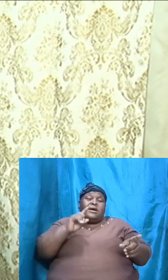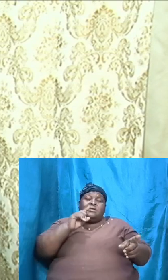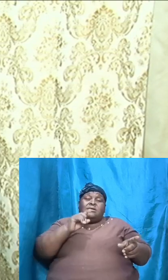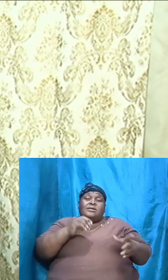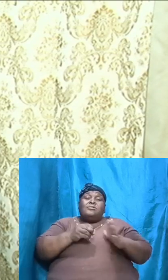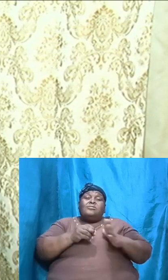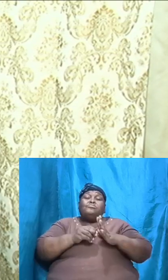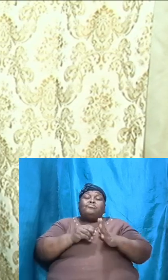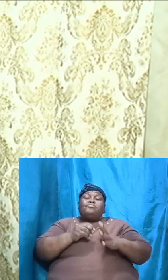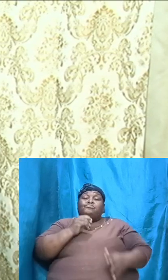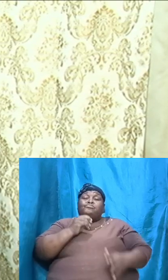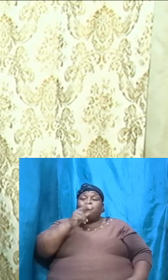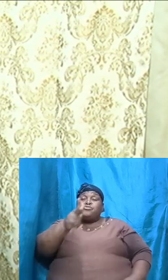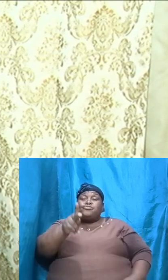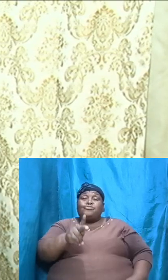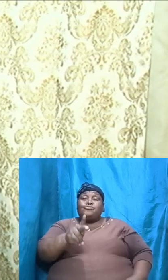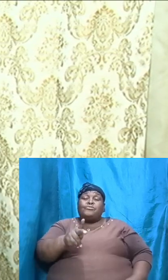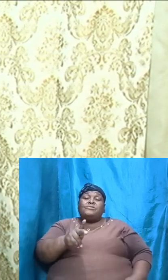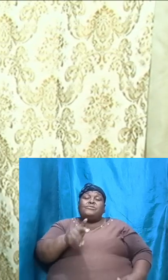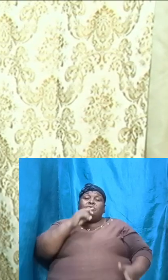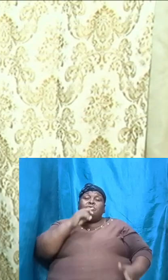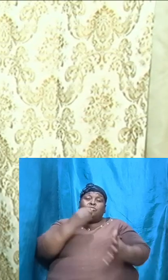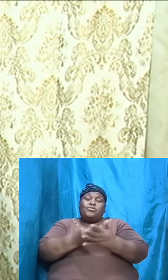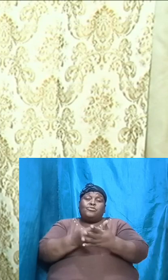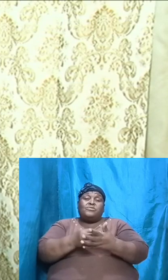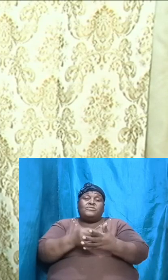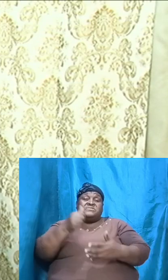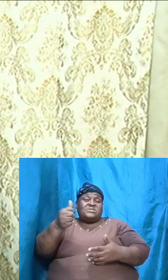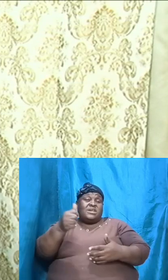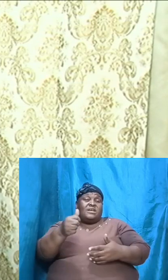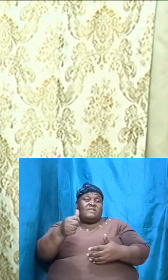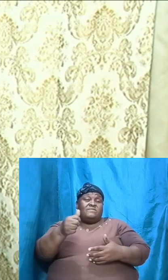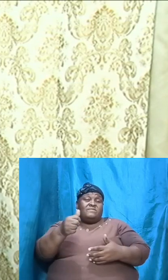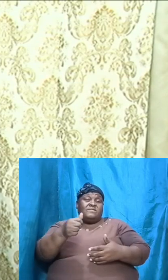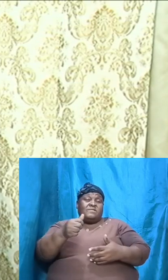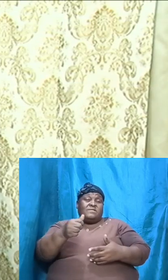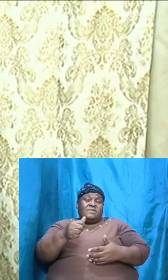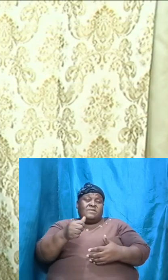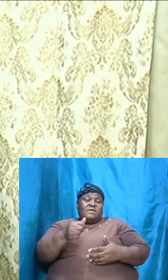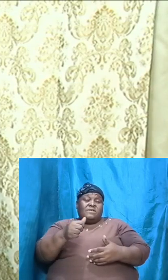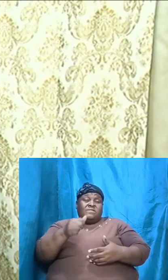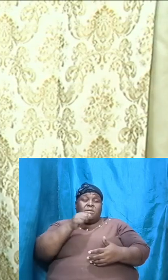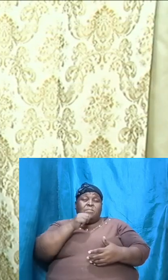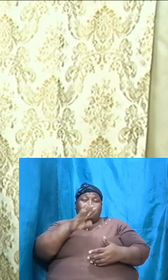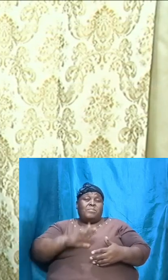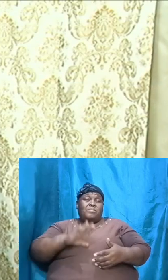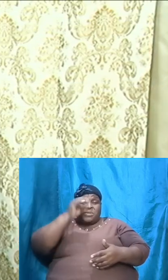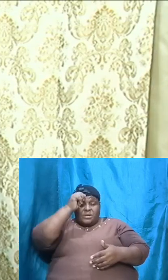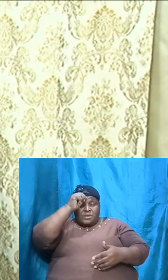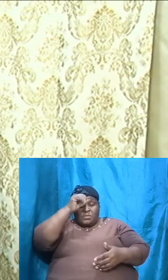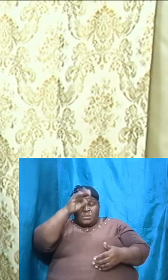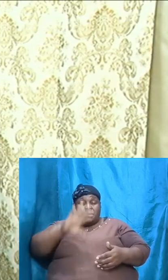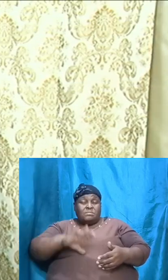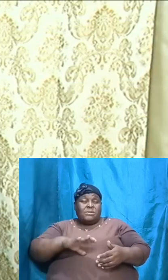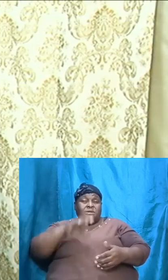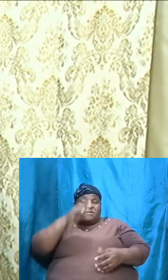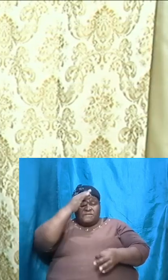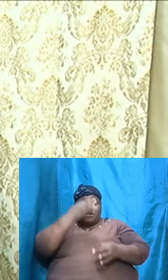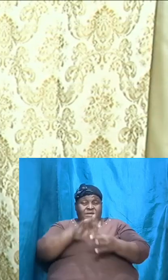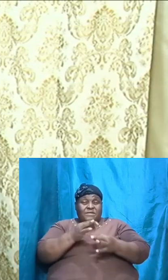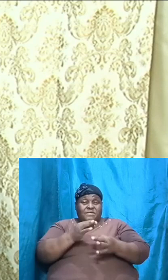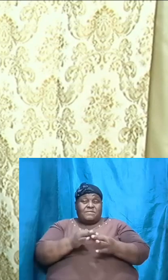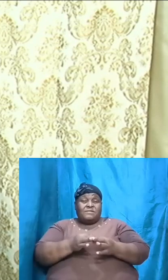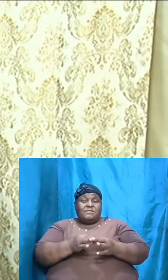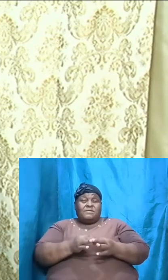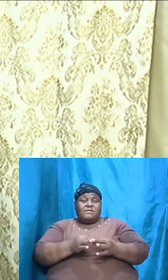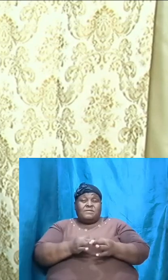later on to be men and women of faith the two things that characterized Abraham and they